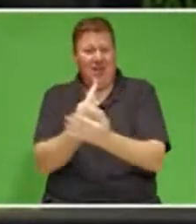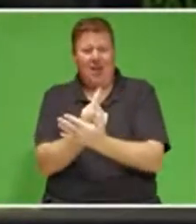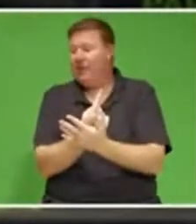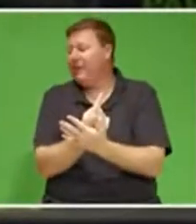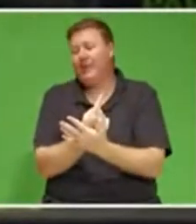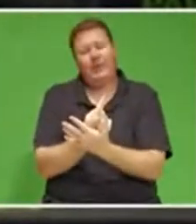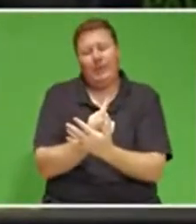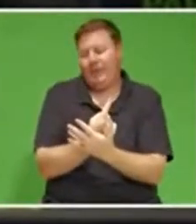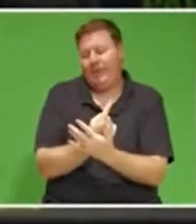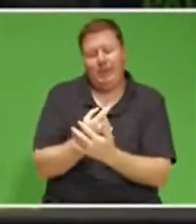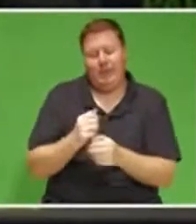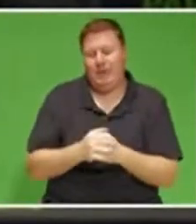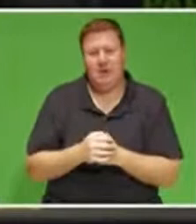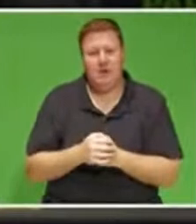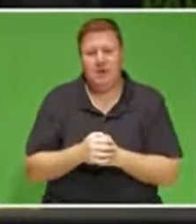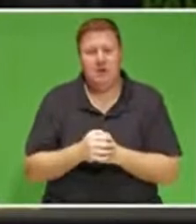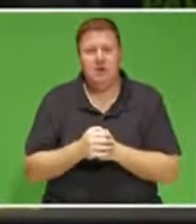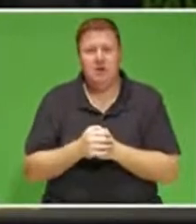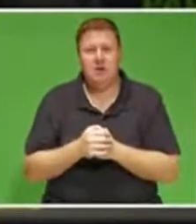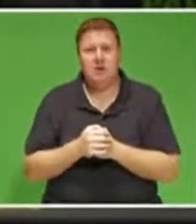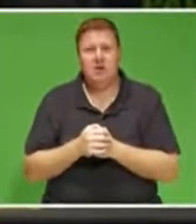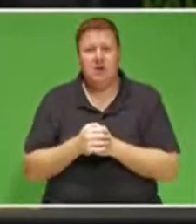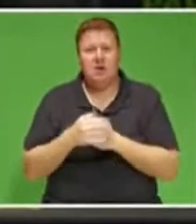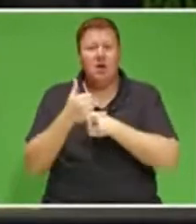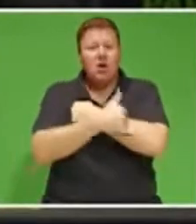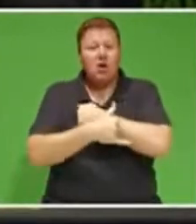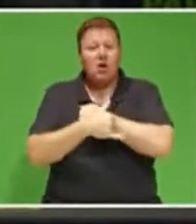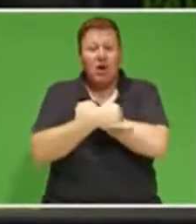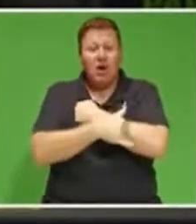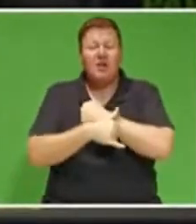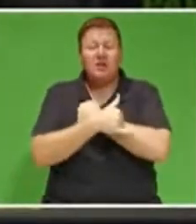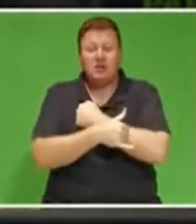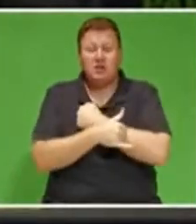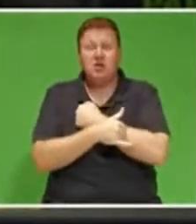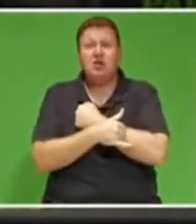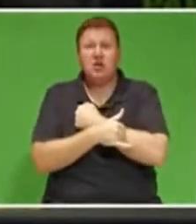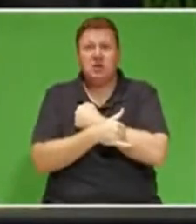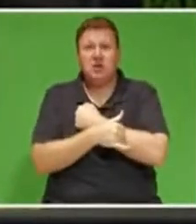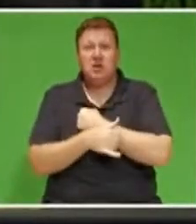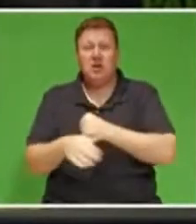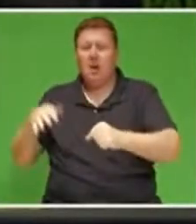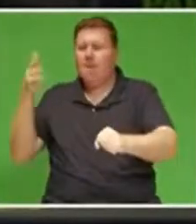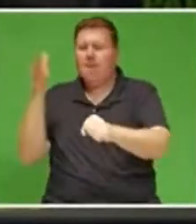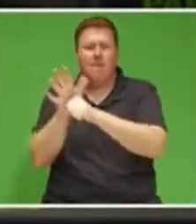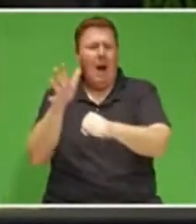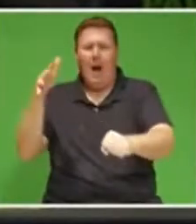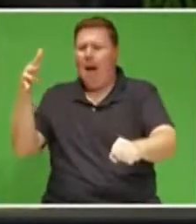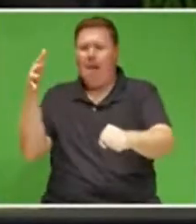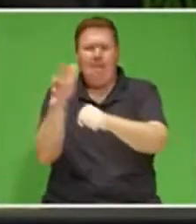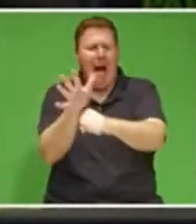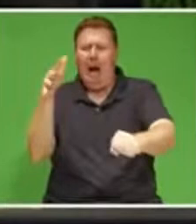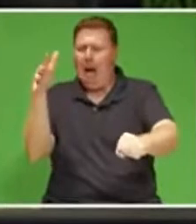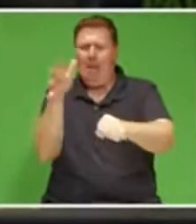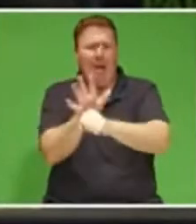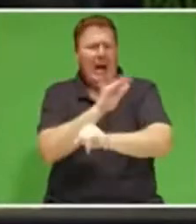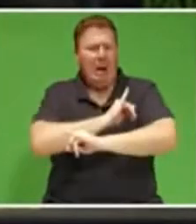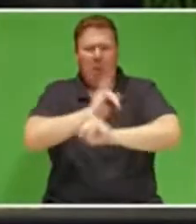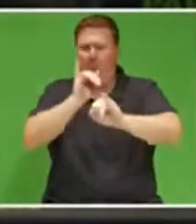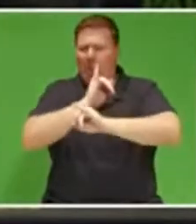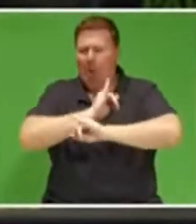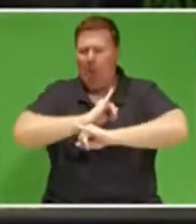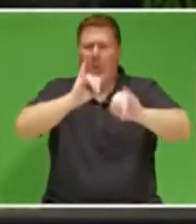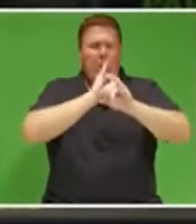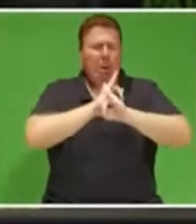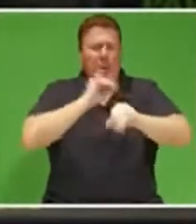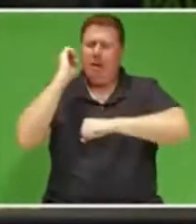anyone deny that our country has been struck by successive crises that have severely